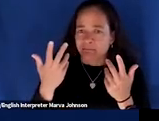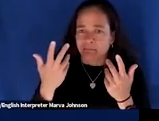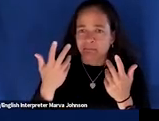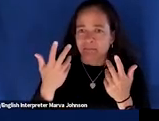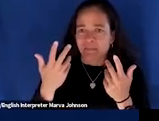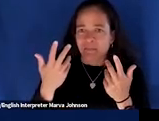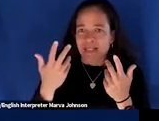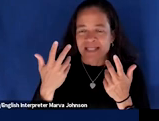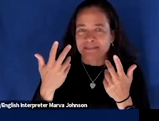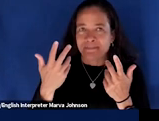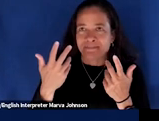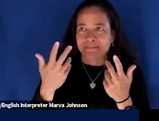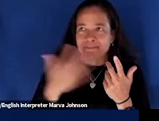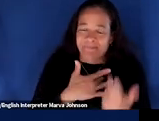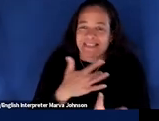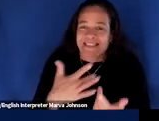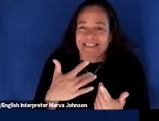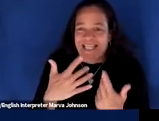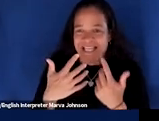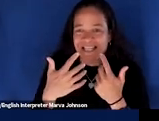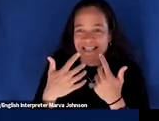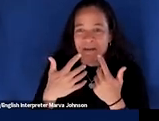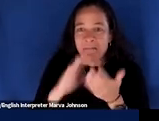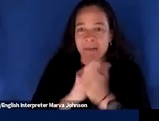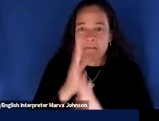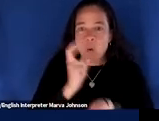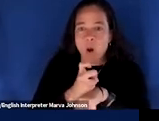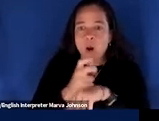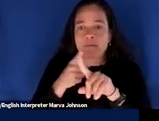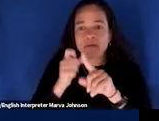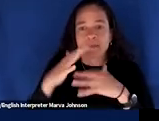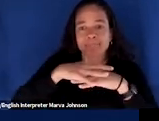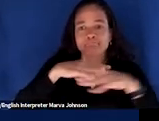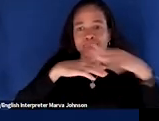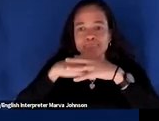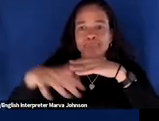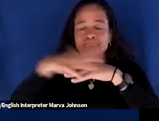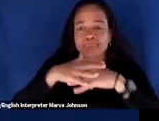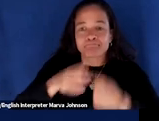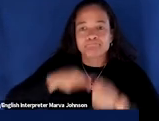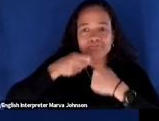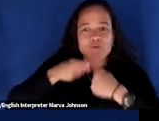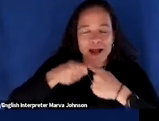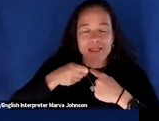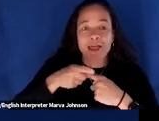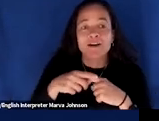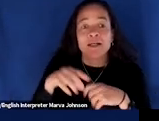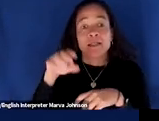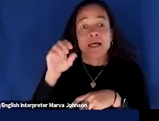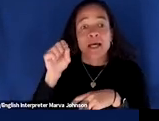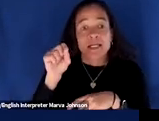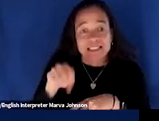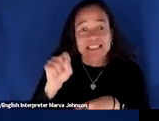by the complexities of climate change number three climate change as important as it is as urgent as it is